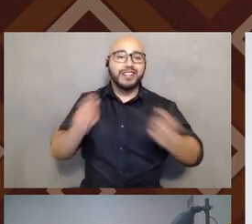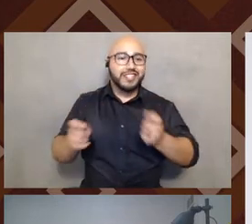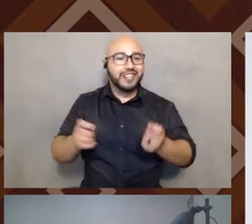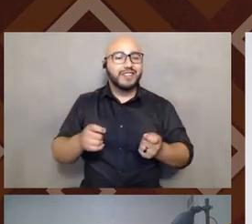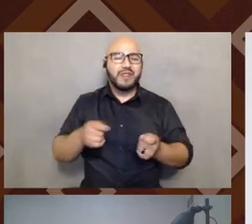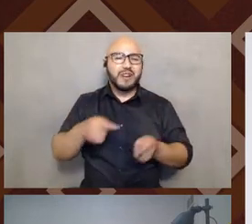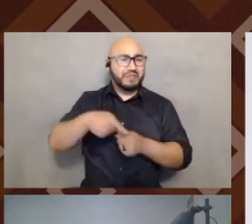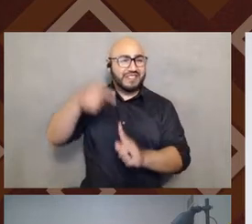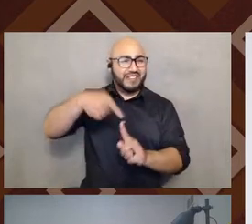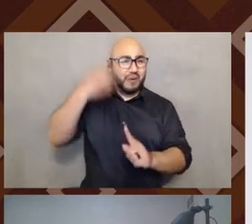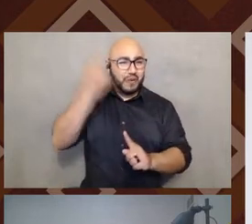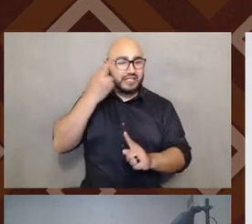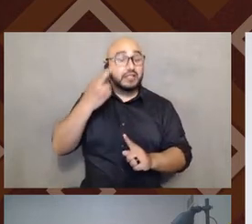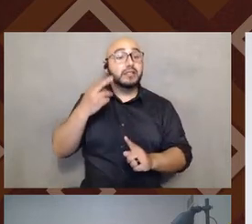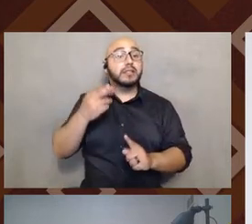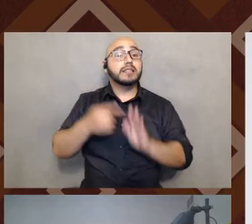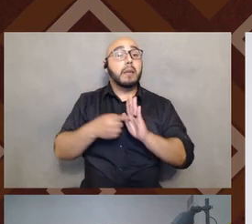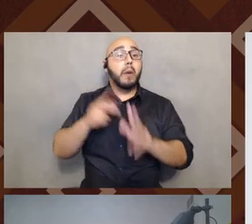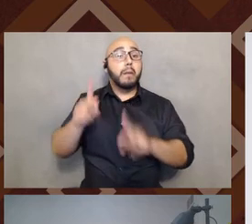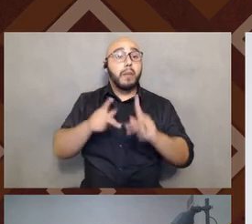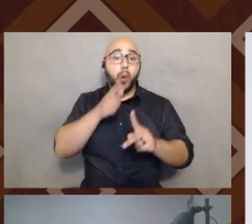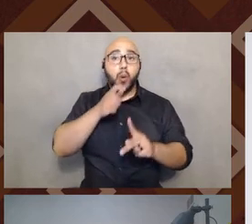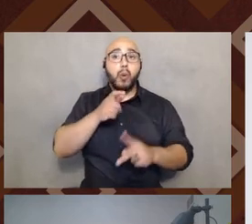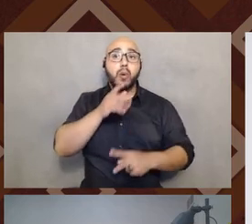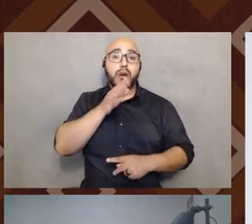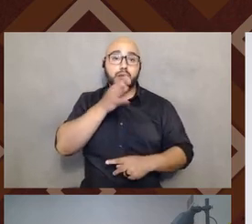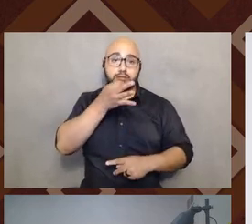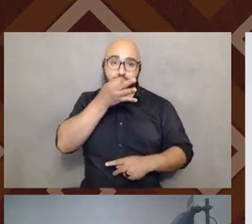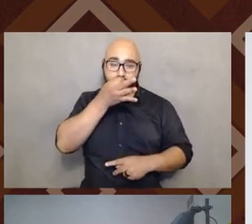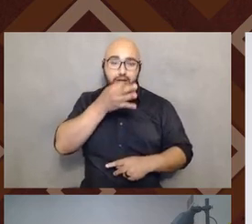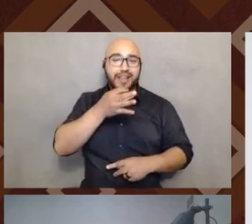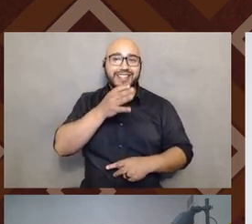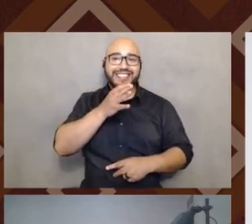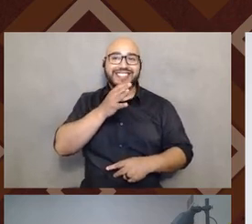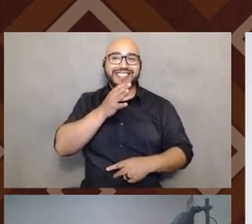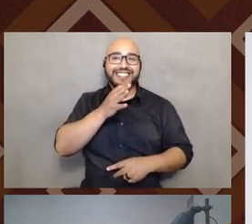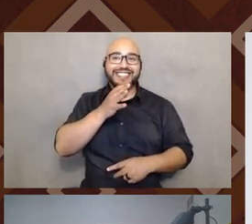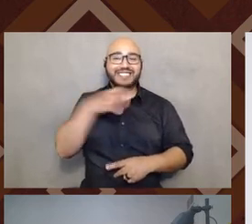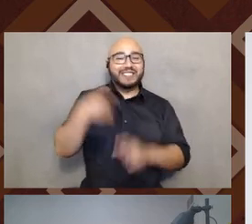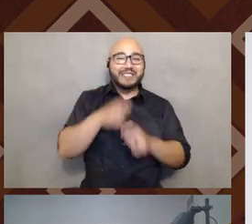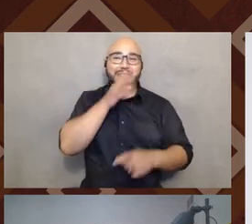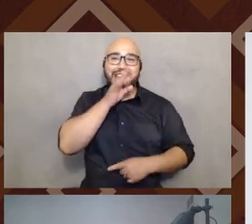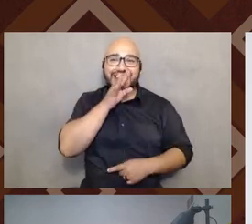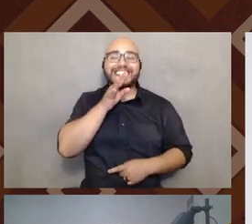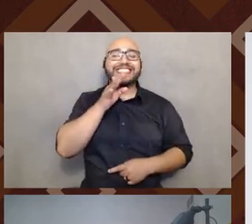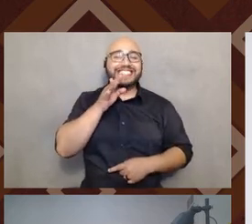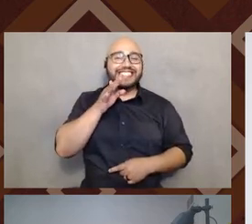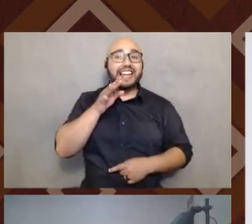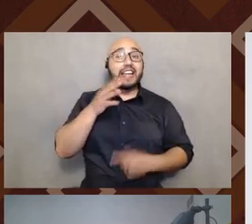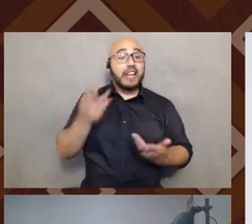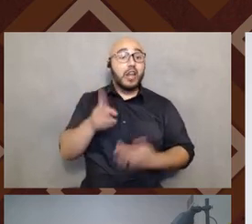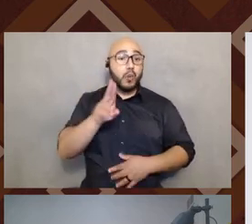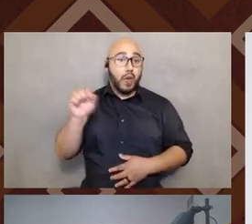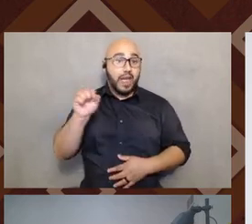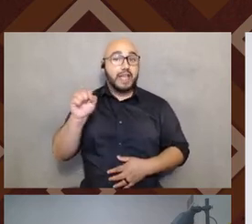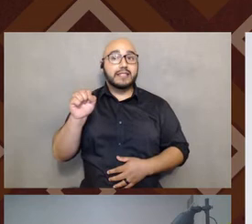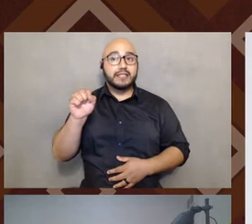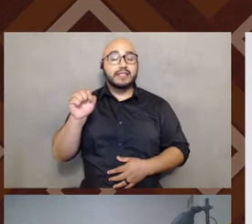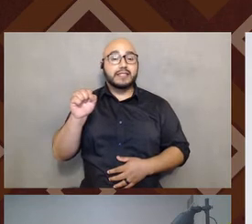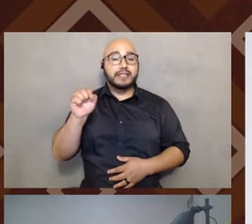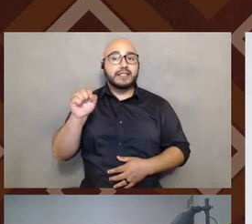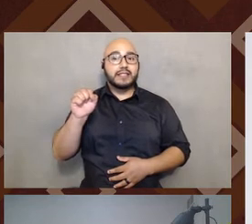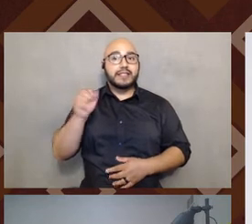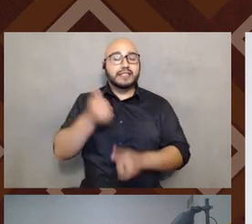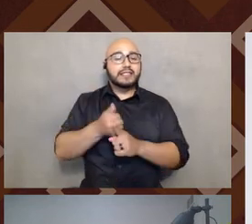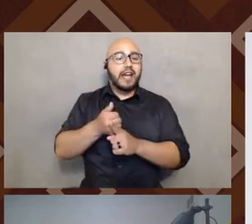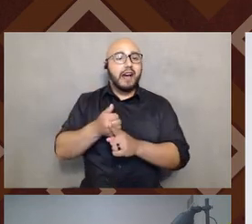folks who are Spanish speakers and non-Spanish speakers who are here in the States who just think that this disruption